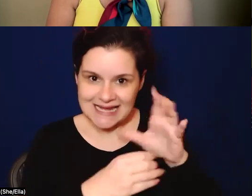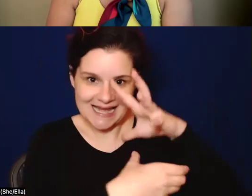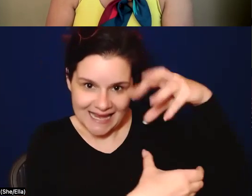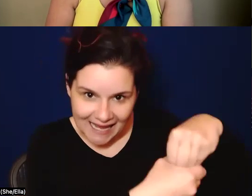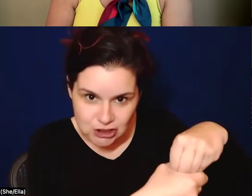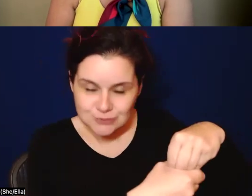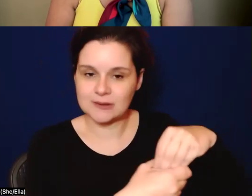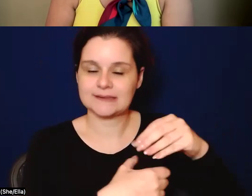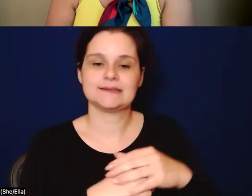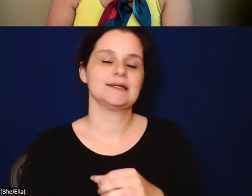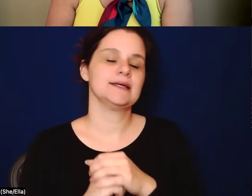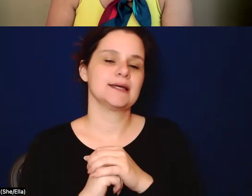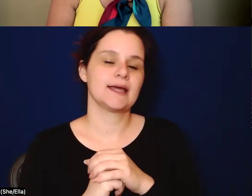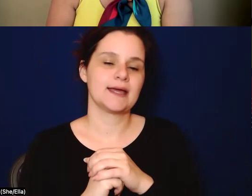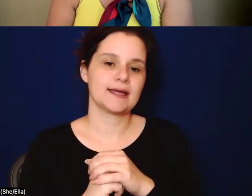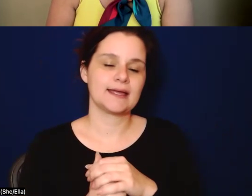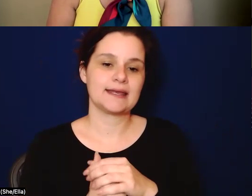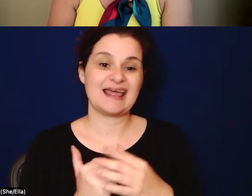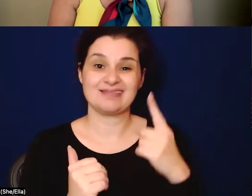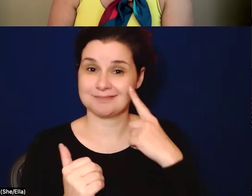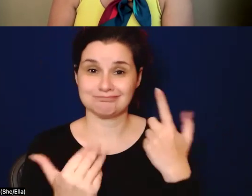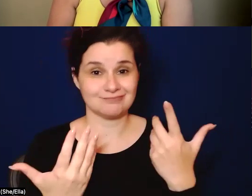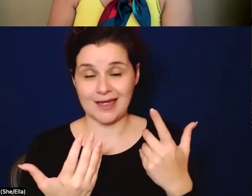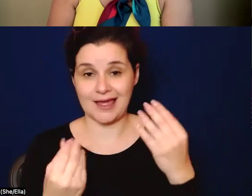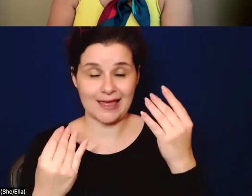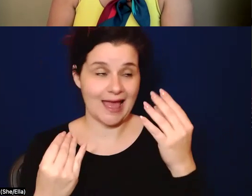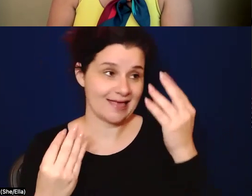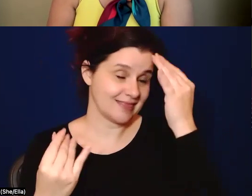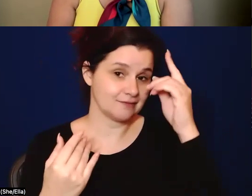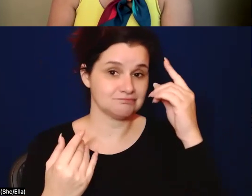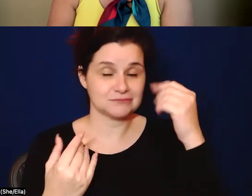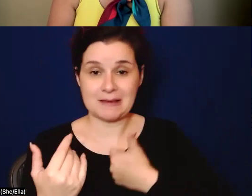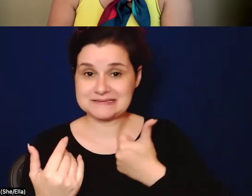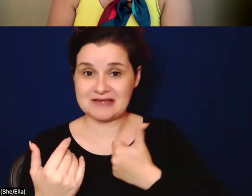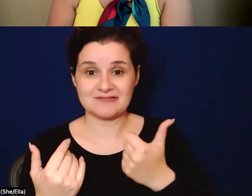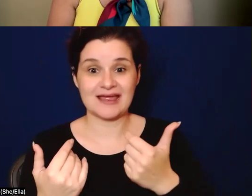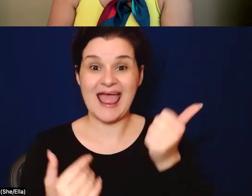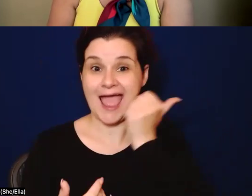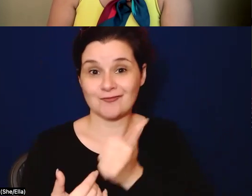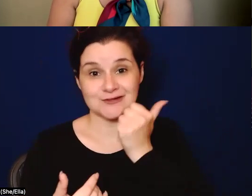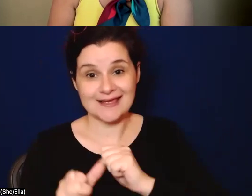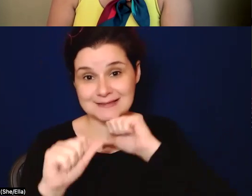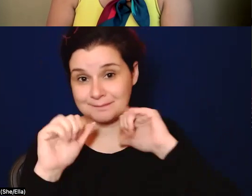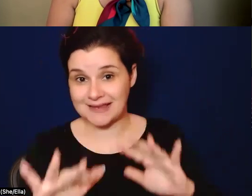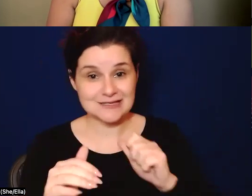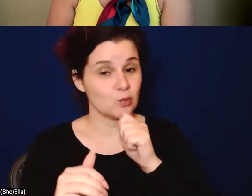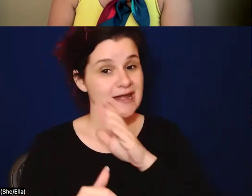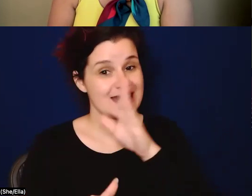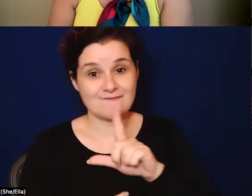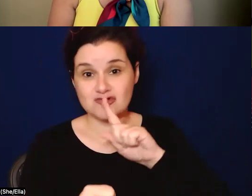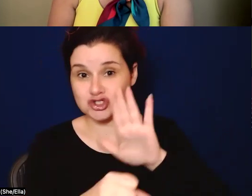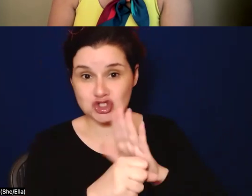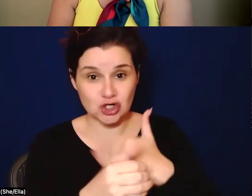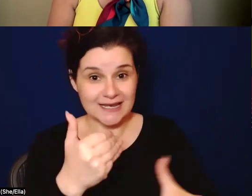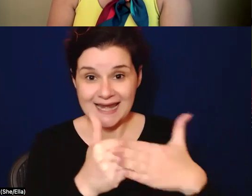right. Um, and I think constantly to myself, like every day is the blessing and we never are assured of the next and